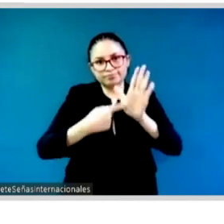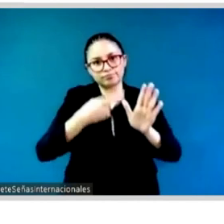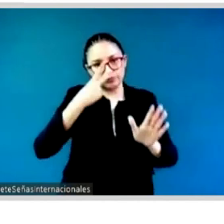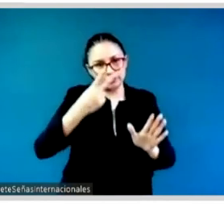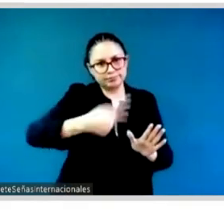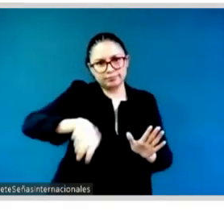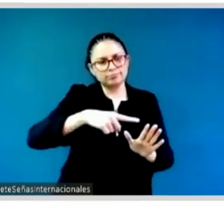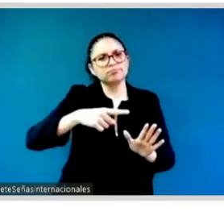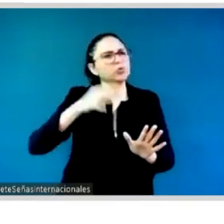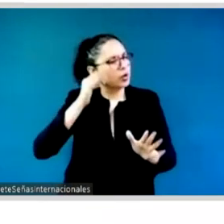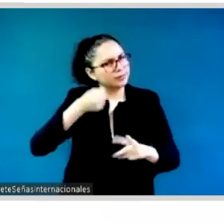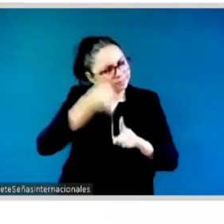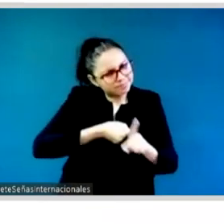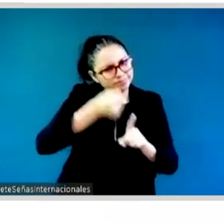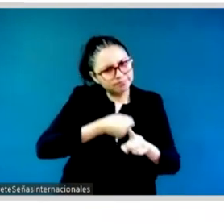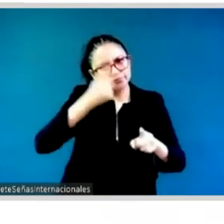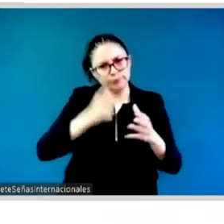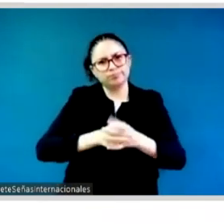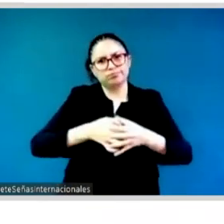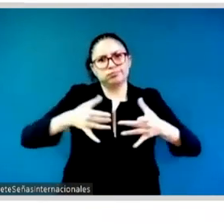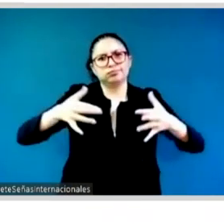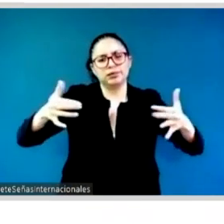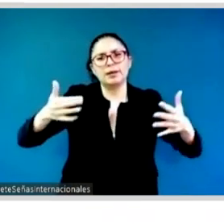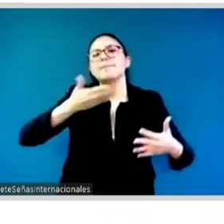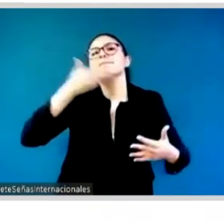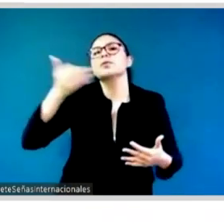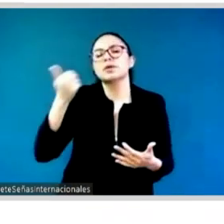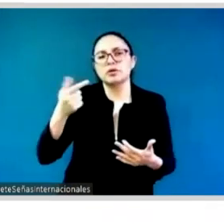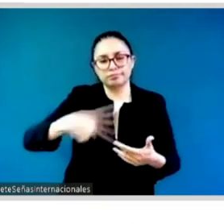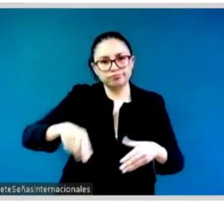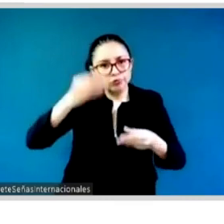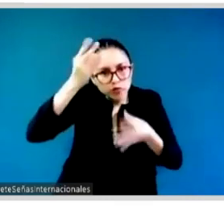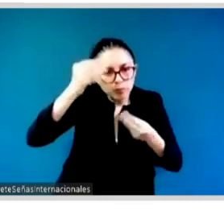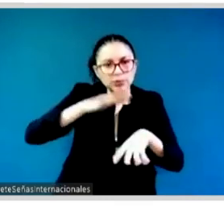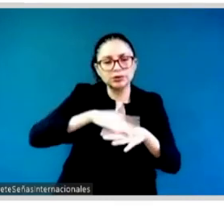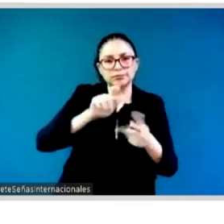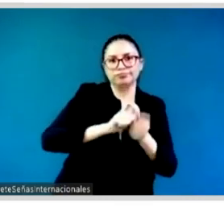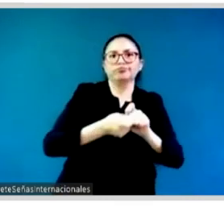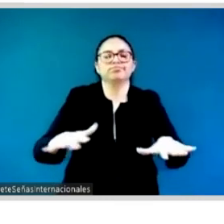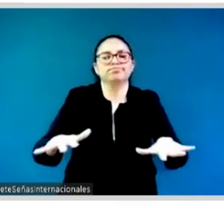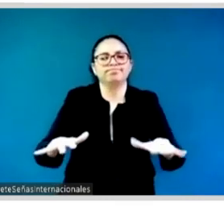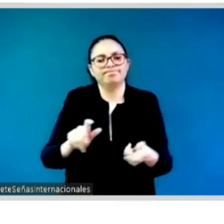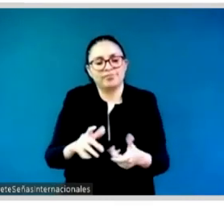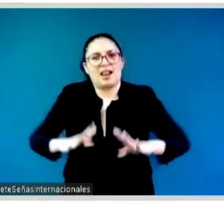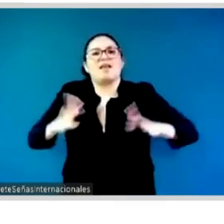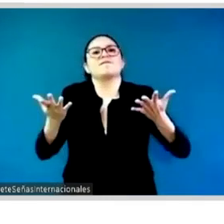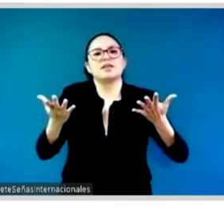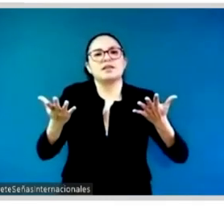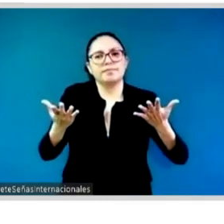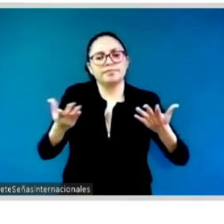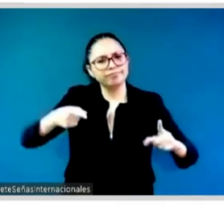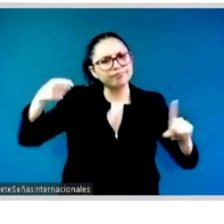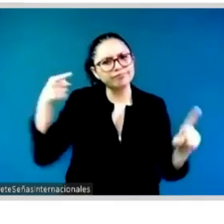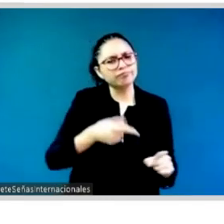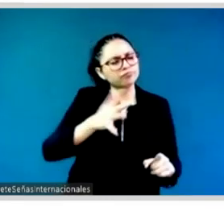we're building spaces free from violence or rebuilding economies that count for all people's needs. We have